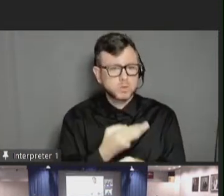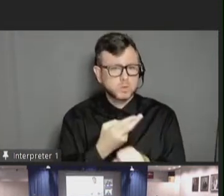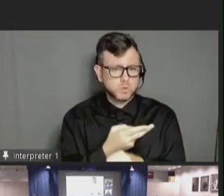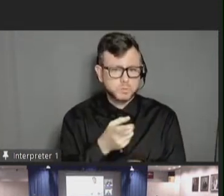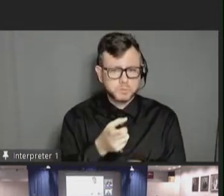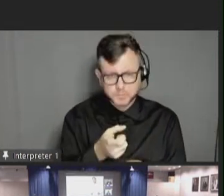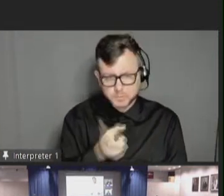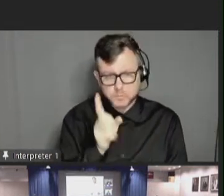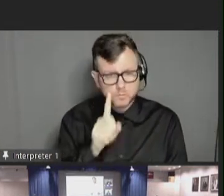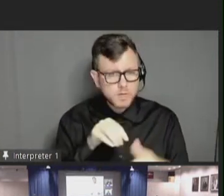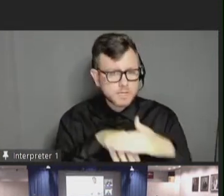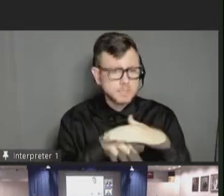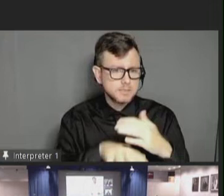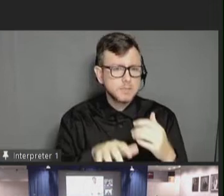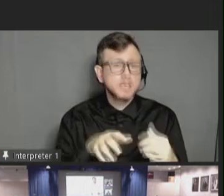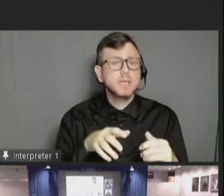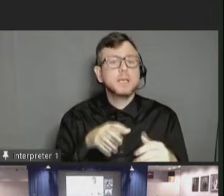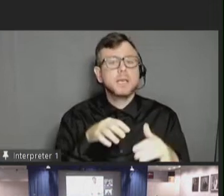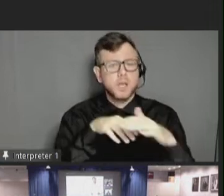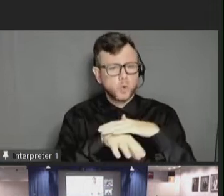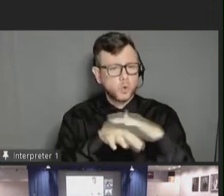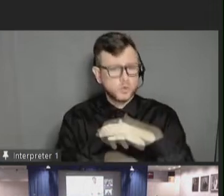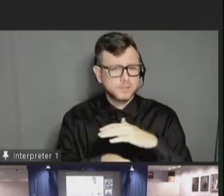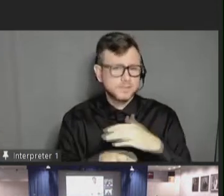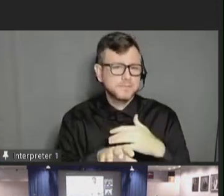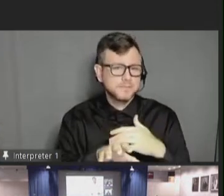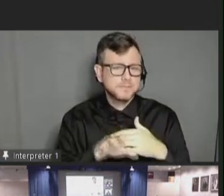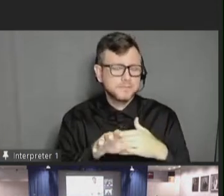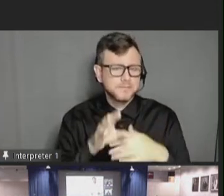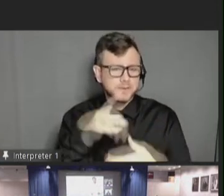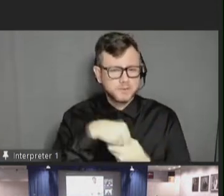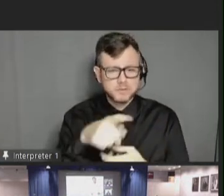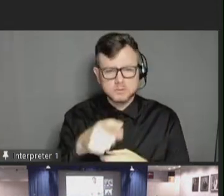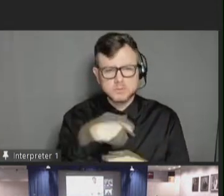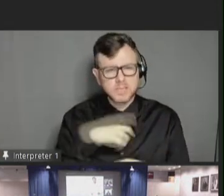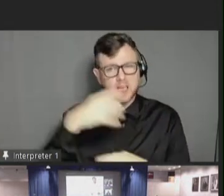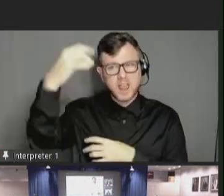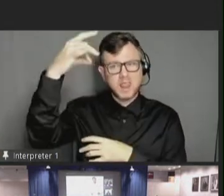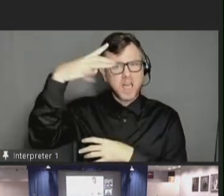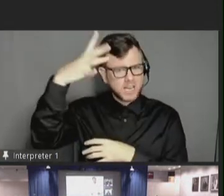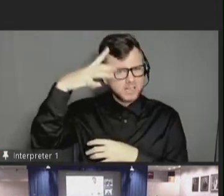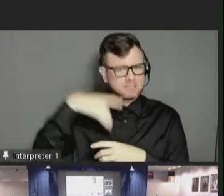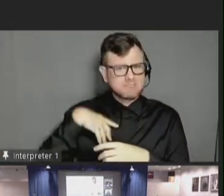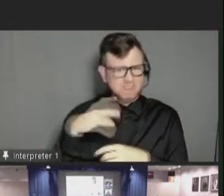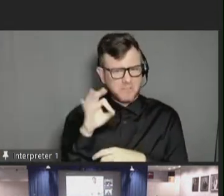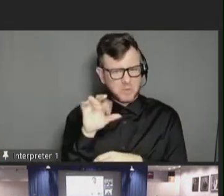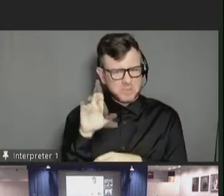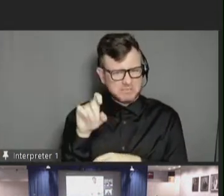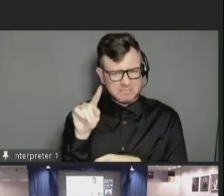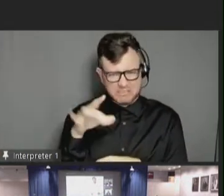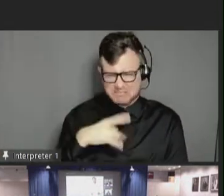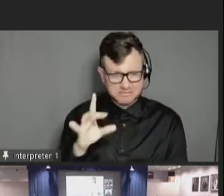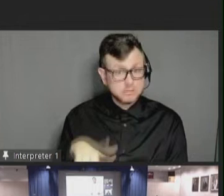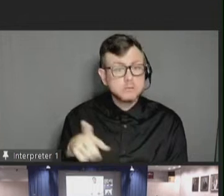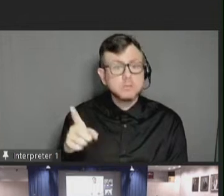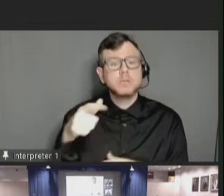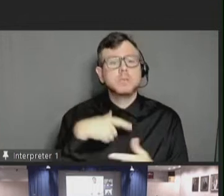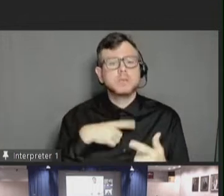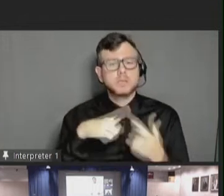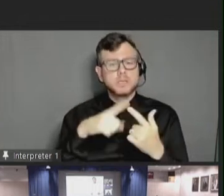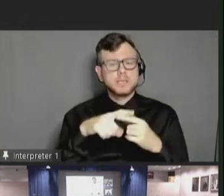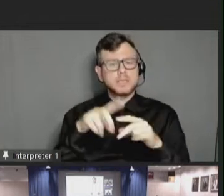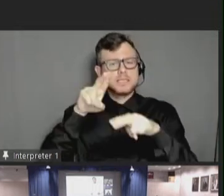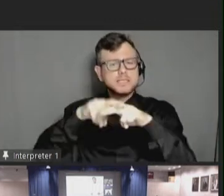Does anybody like fluorescent lighting? Offering a variety of seating options. Providing noise canceling or